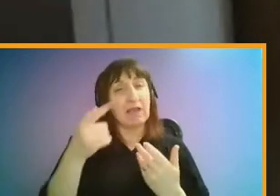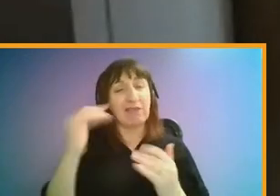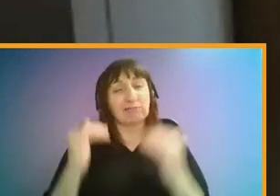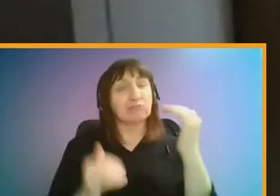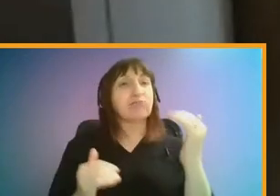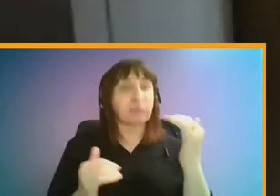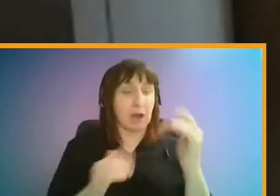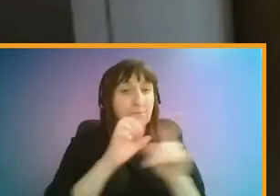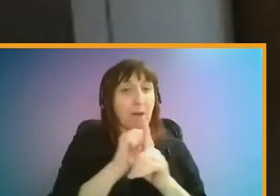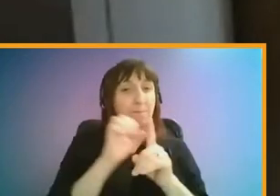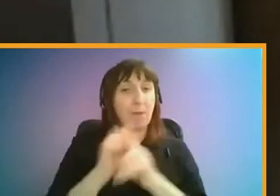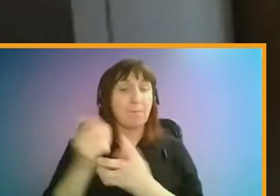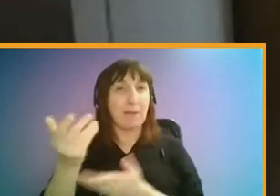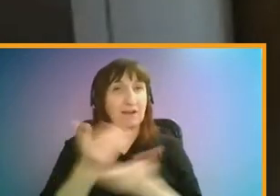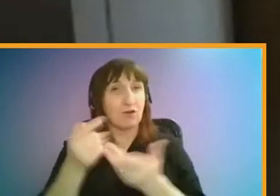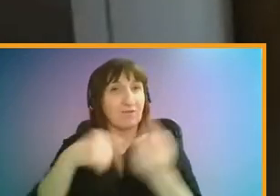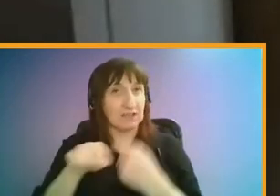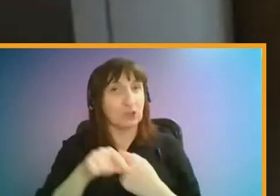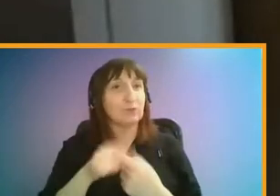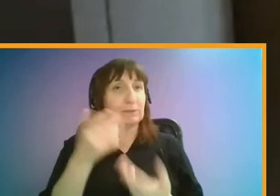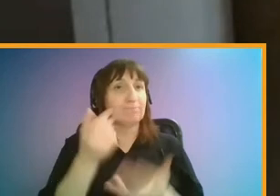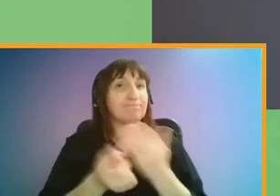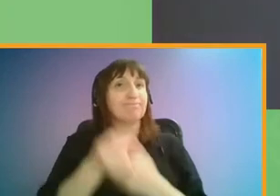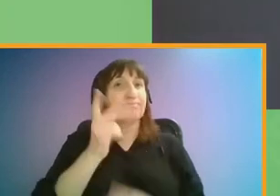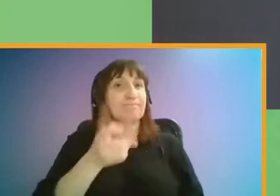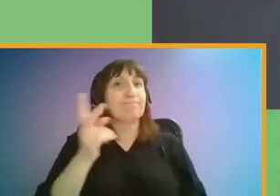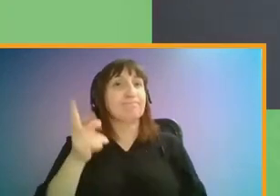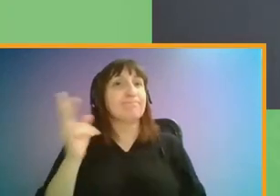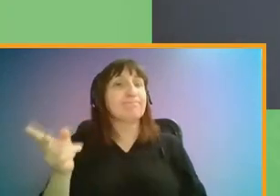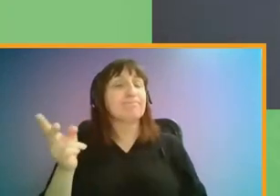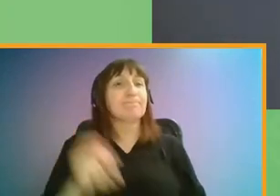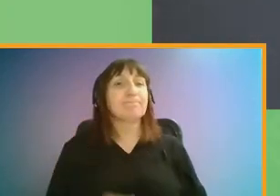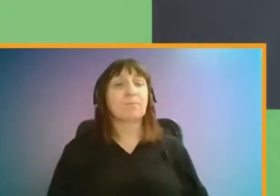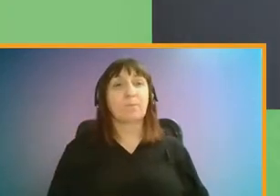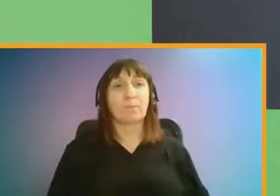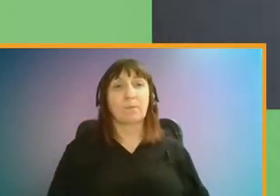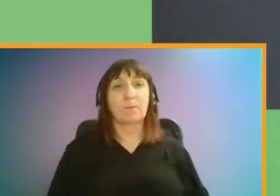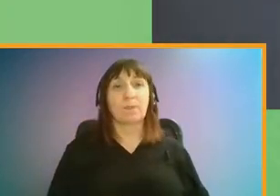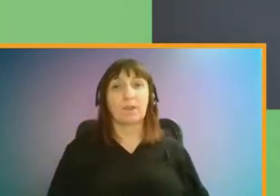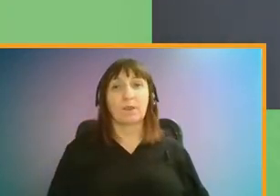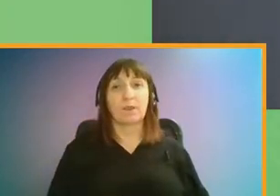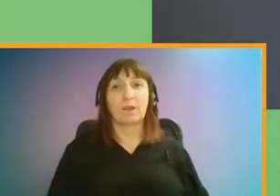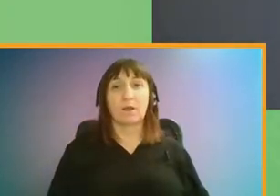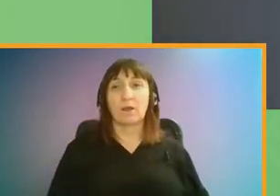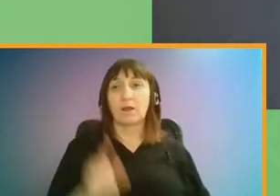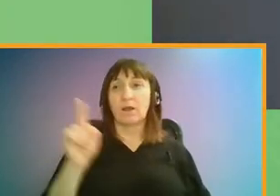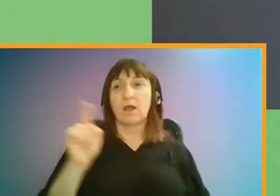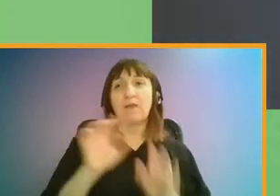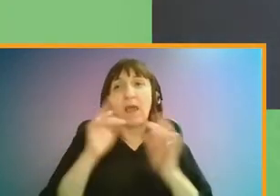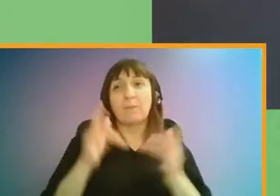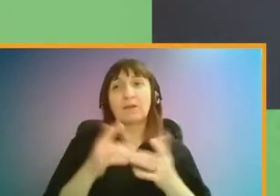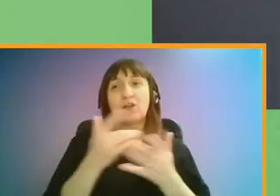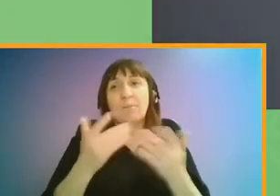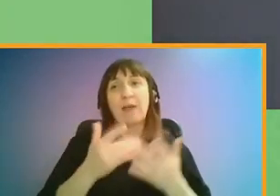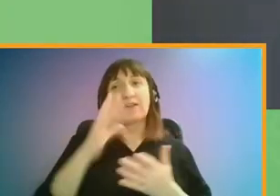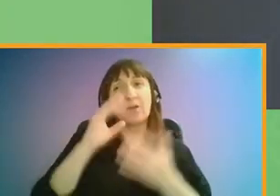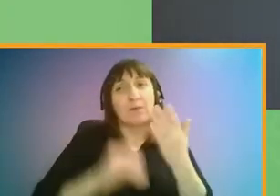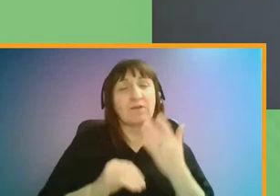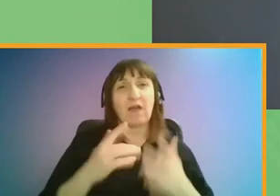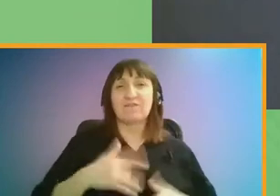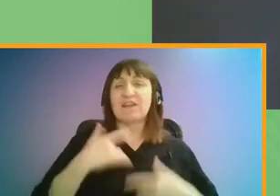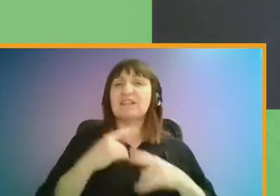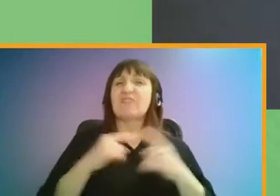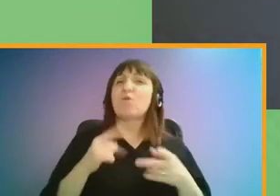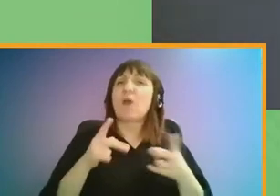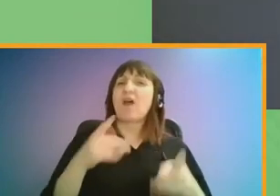came up in many of the conversations we had. The pandemic has given many Londoners the experience of a different way of life,